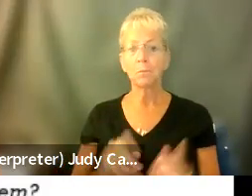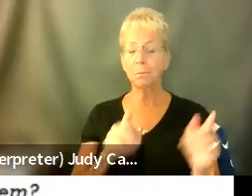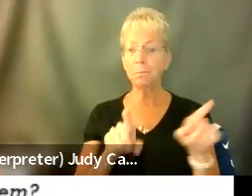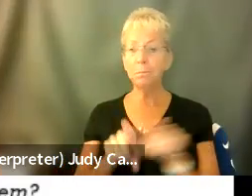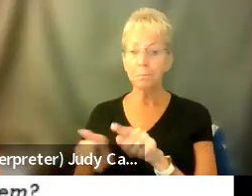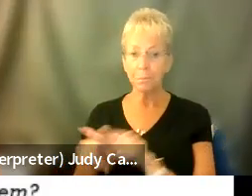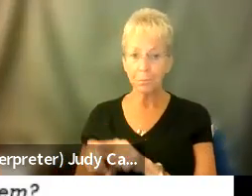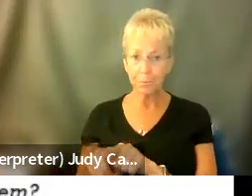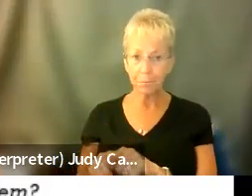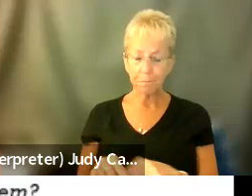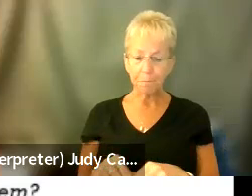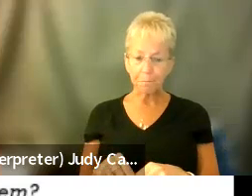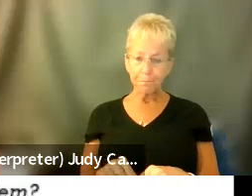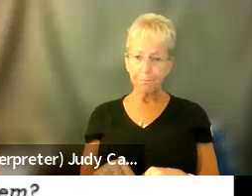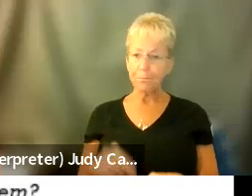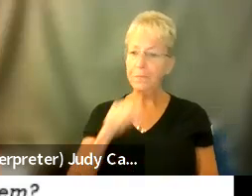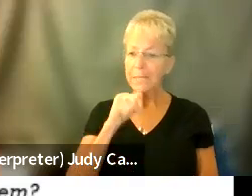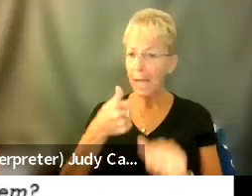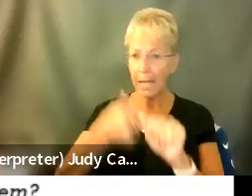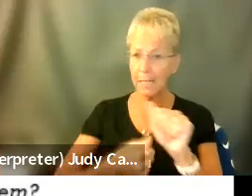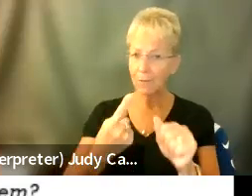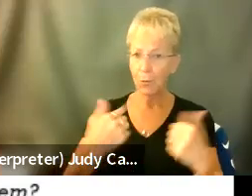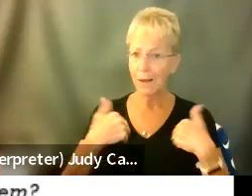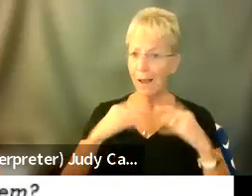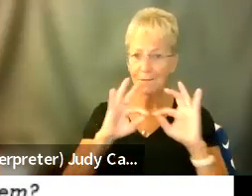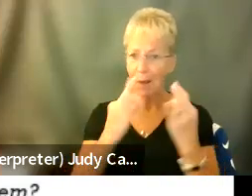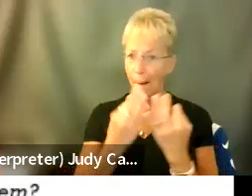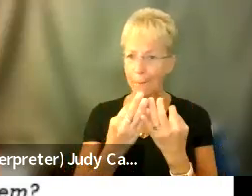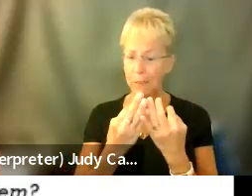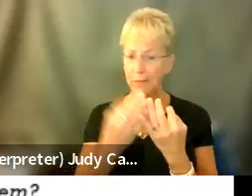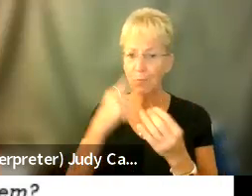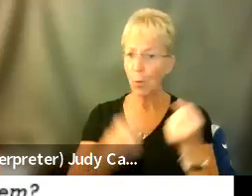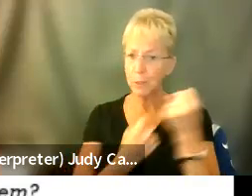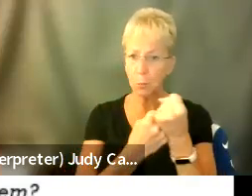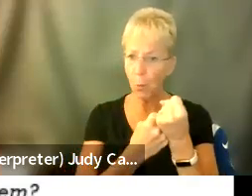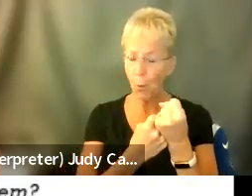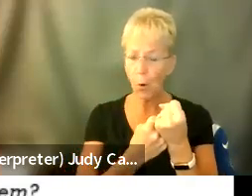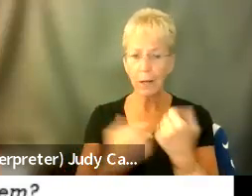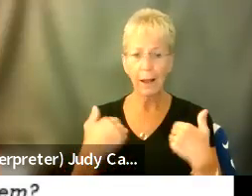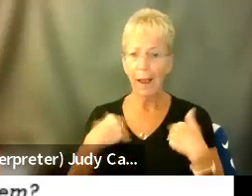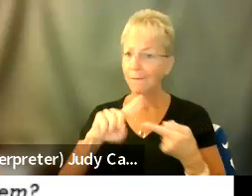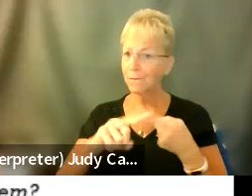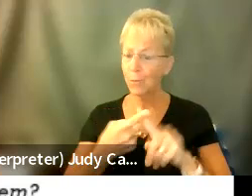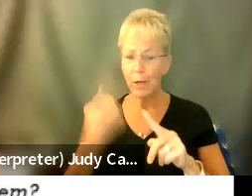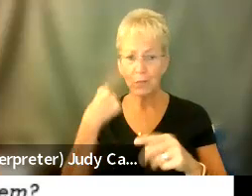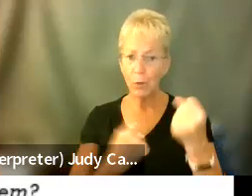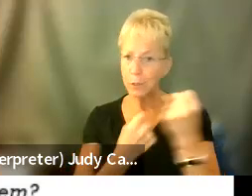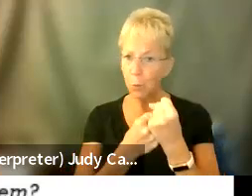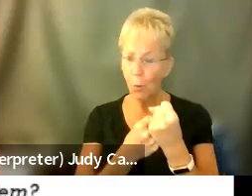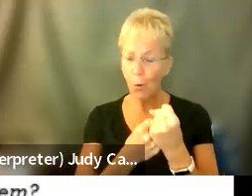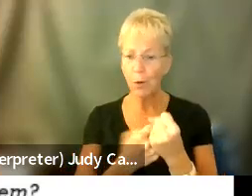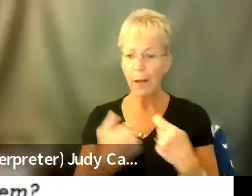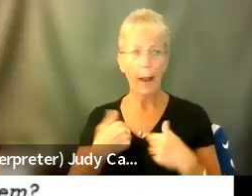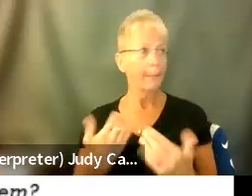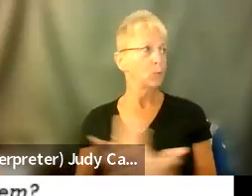not everybody has family or friends. You know, when I found myself in a new town,